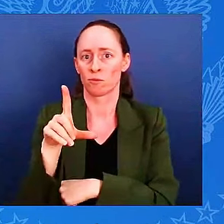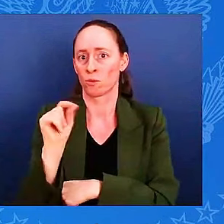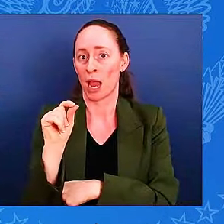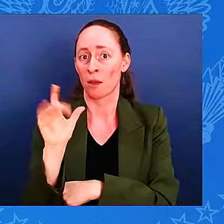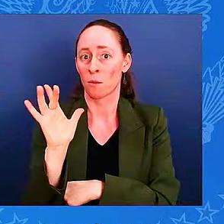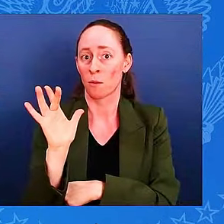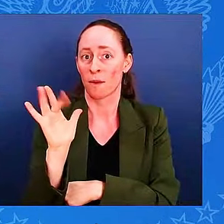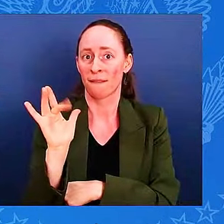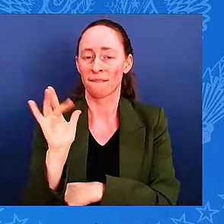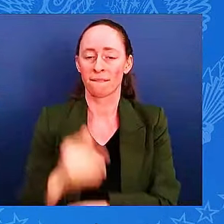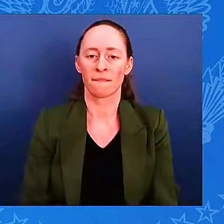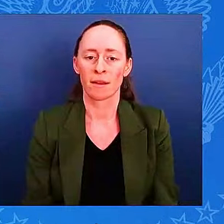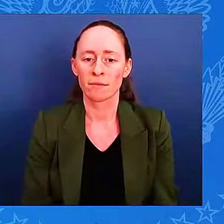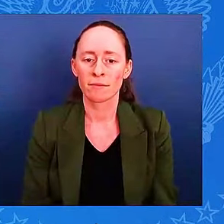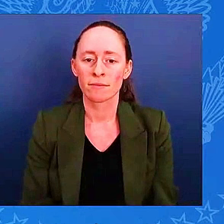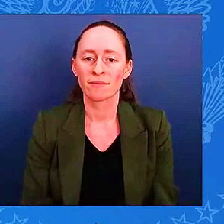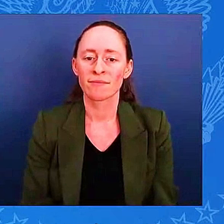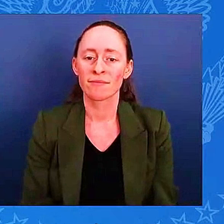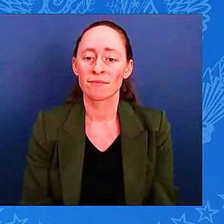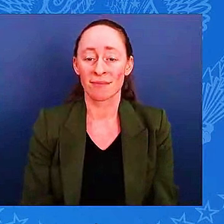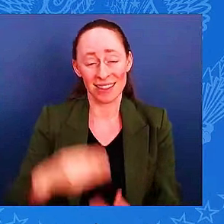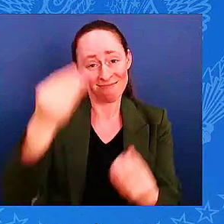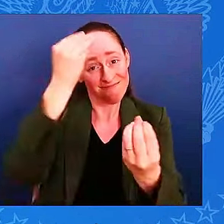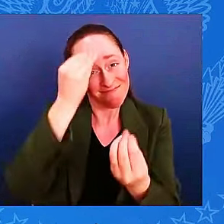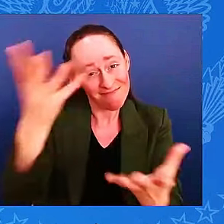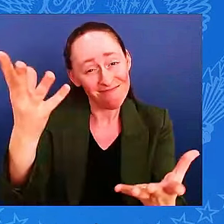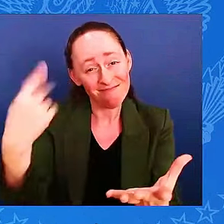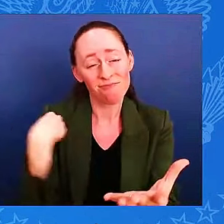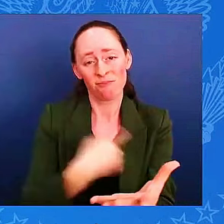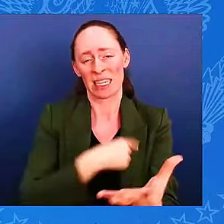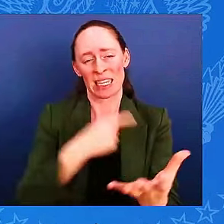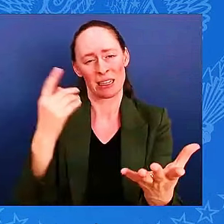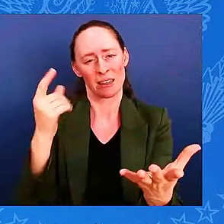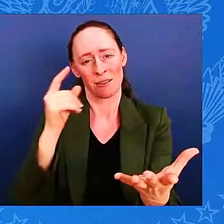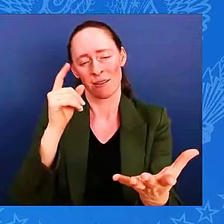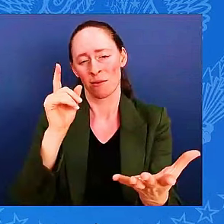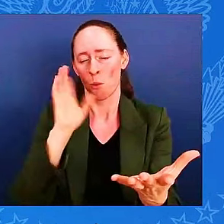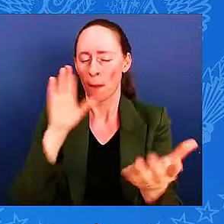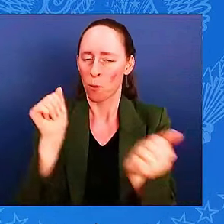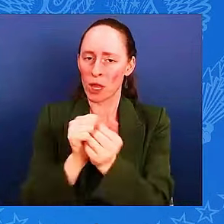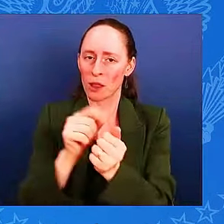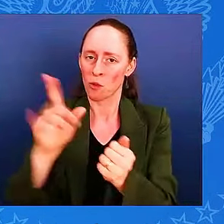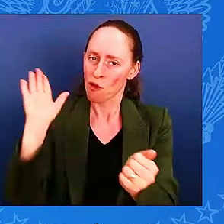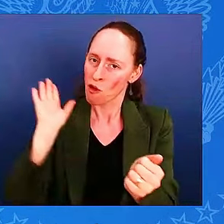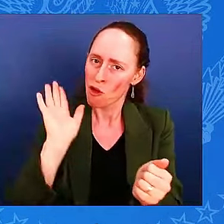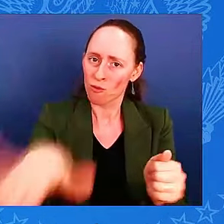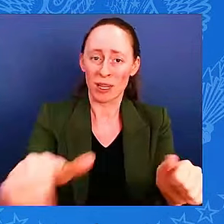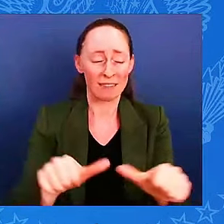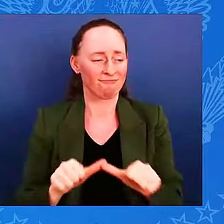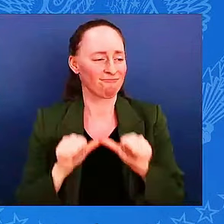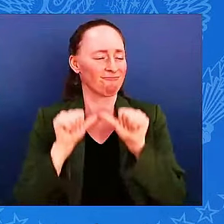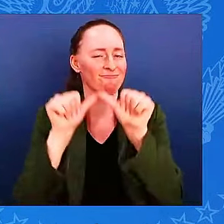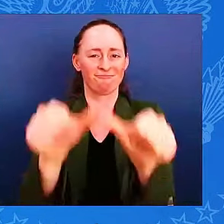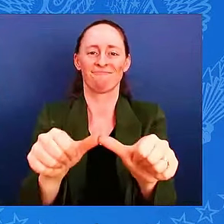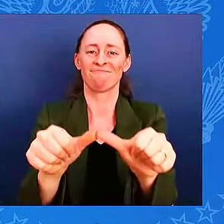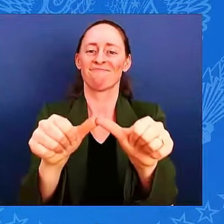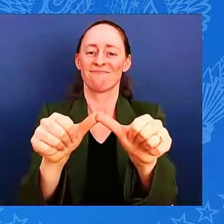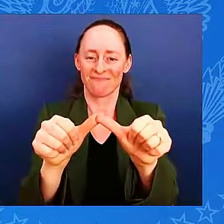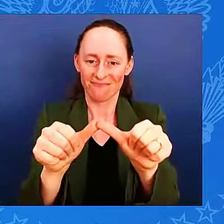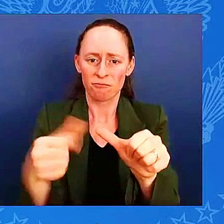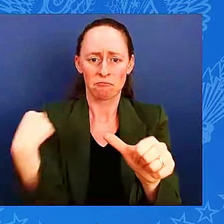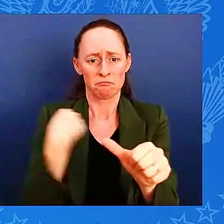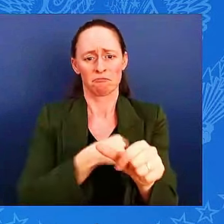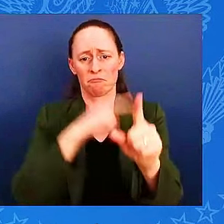as it is necessary. Our objective lies in putting an end to this war and